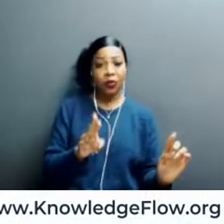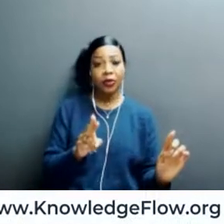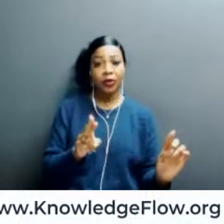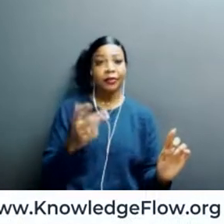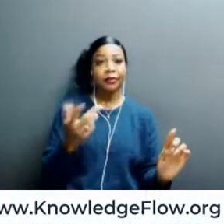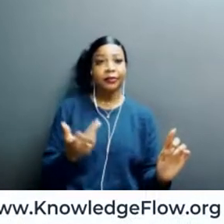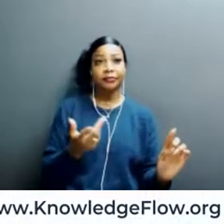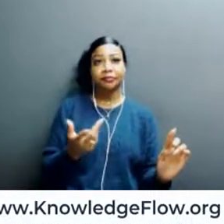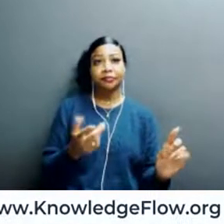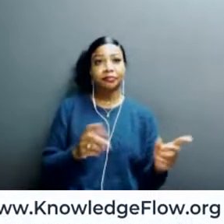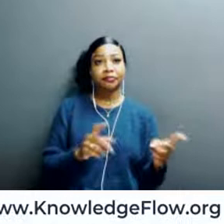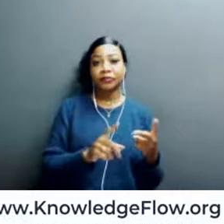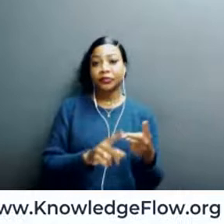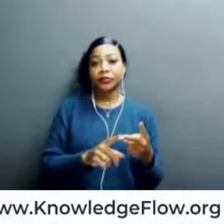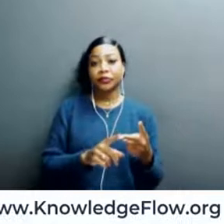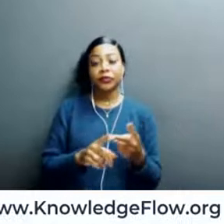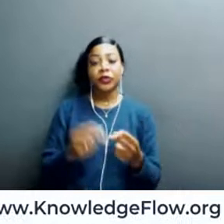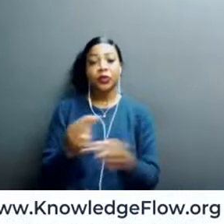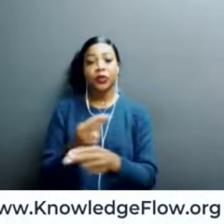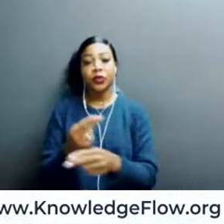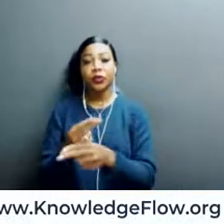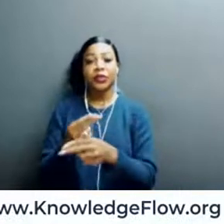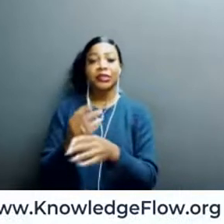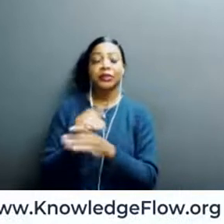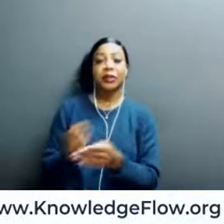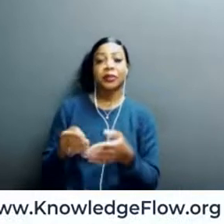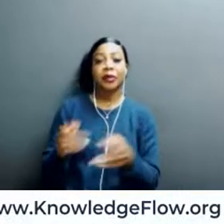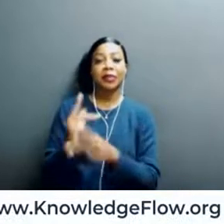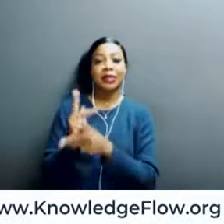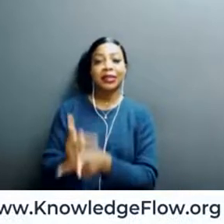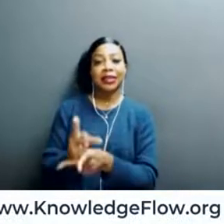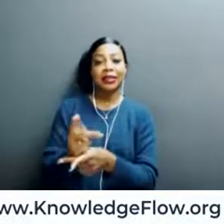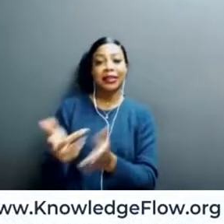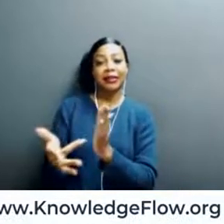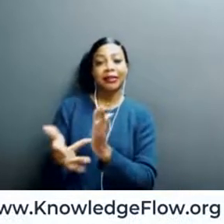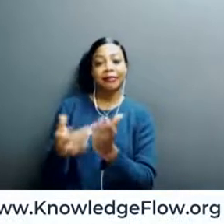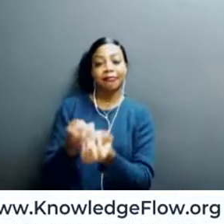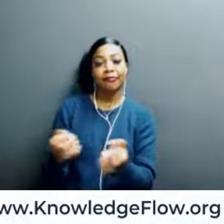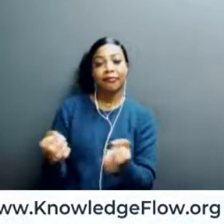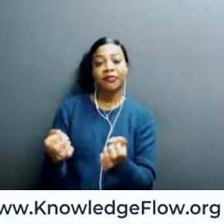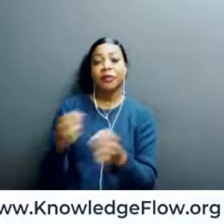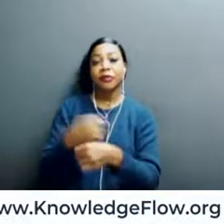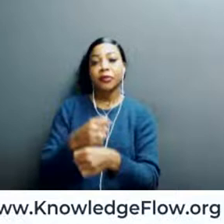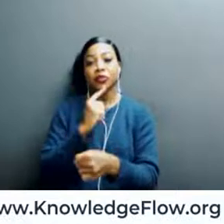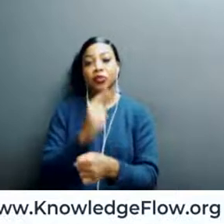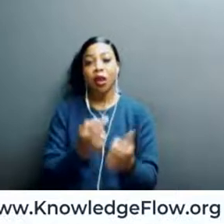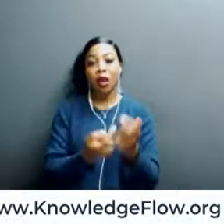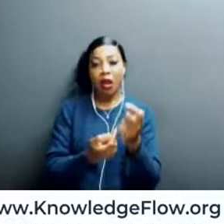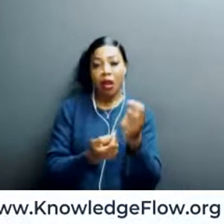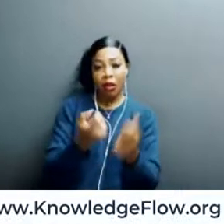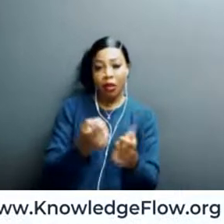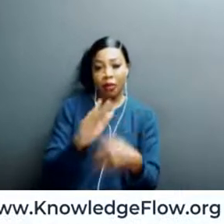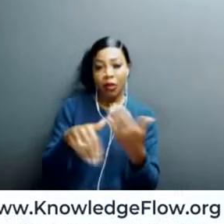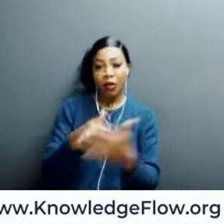mentioned, or you're using a public sort of blended device, again, you have to be really cognizant of making sure you clear all kinds of caches after